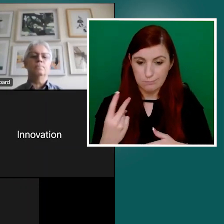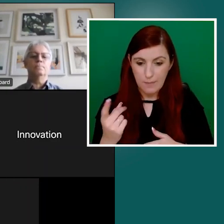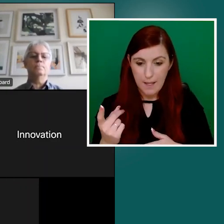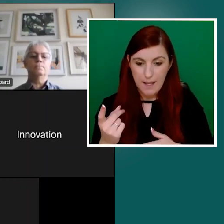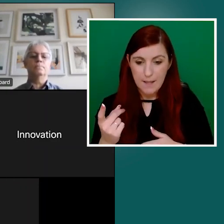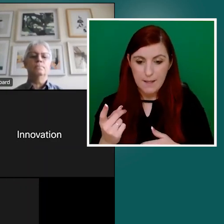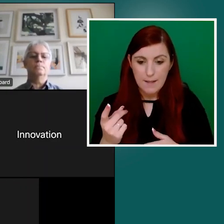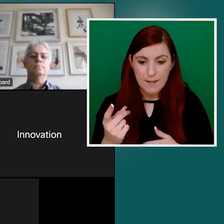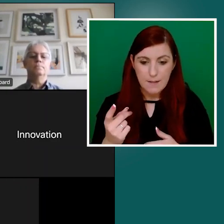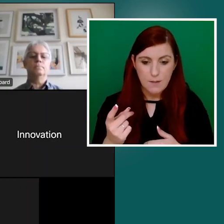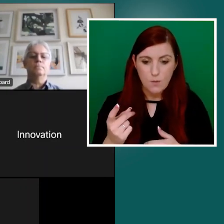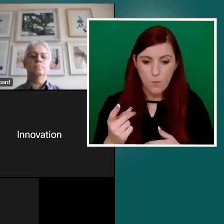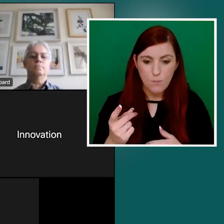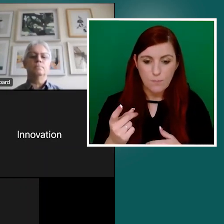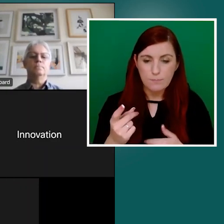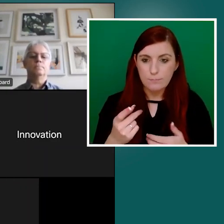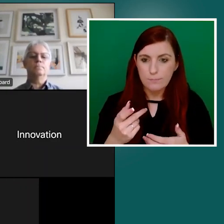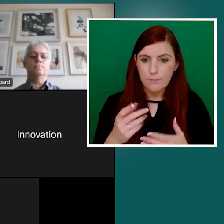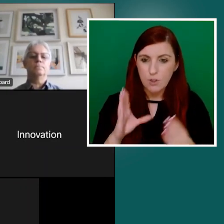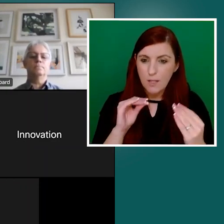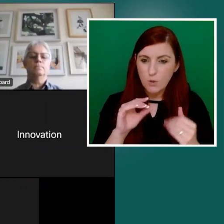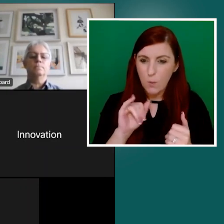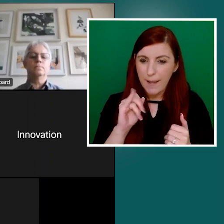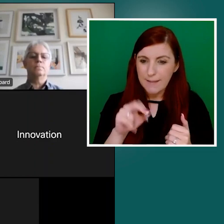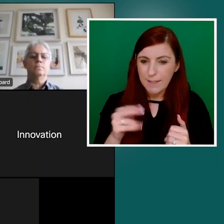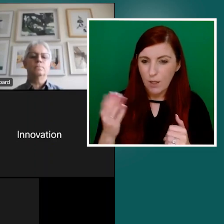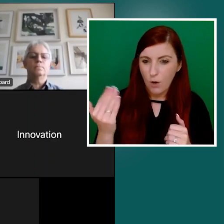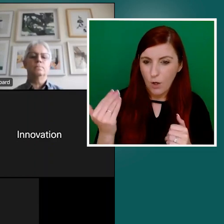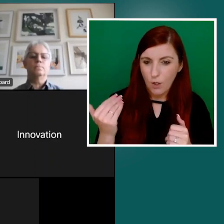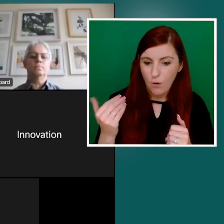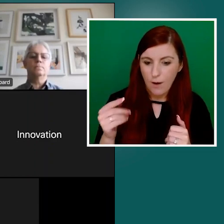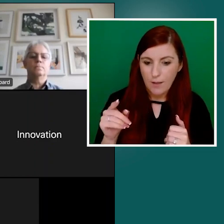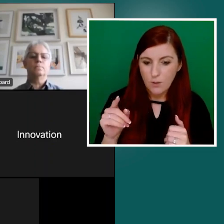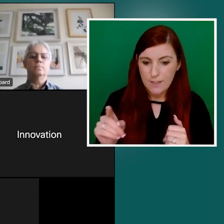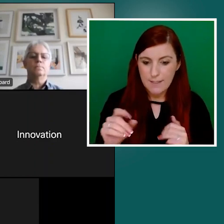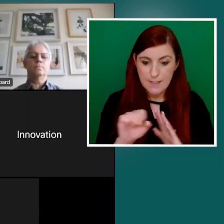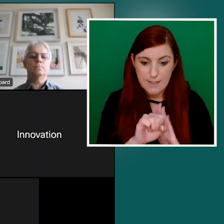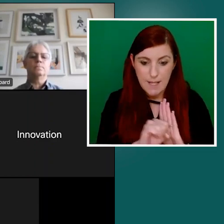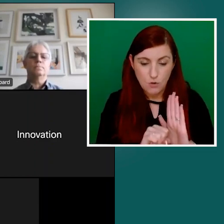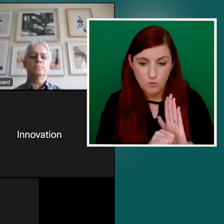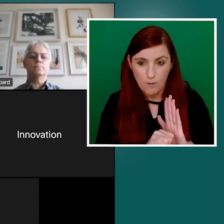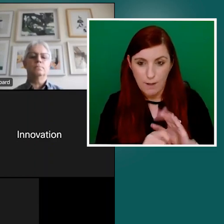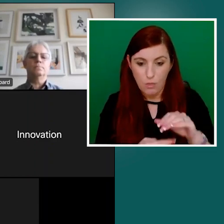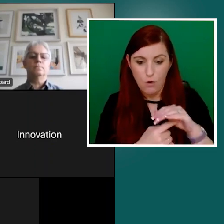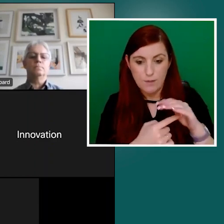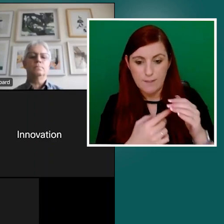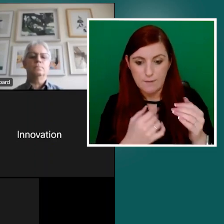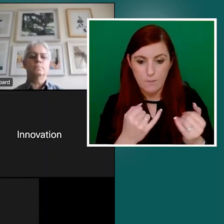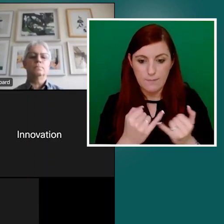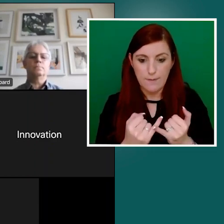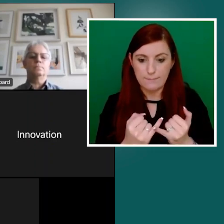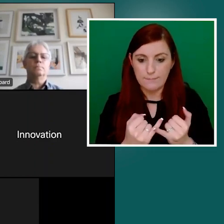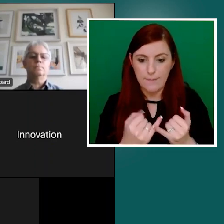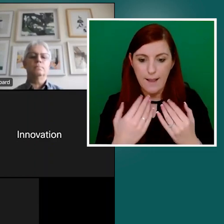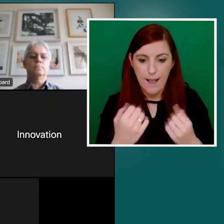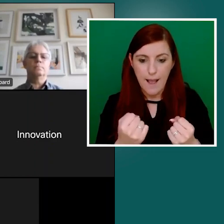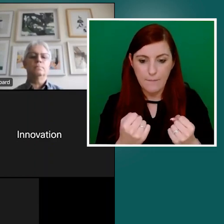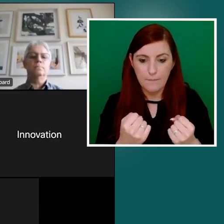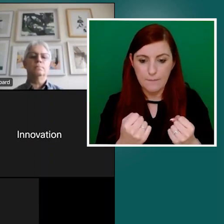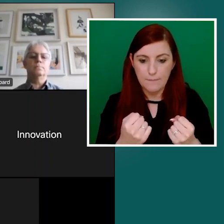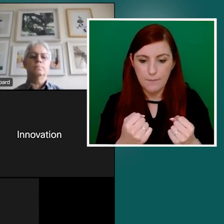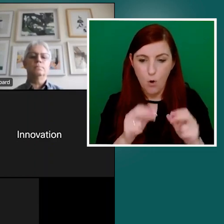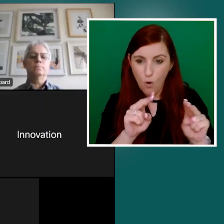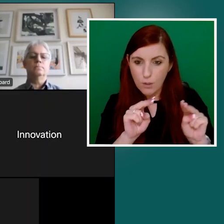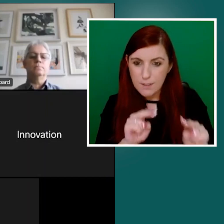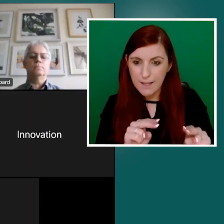Aideen, her body has a statutory remit, it is an authority. So they set standards and there's an element of auditing and so on. If I